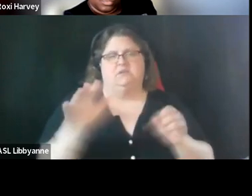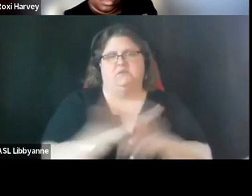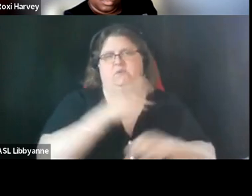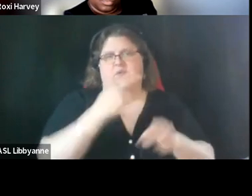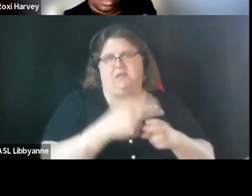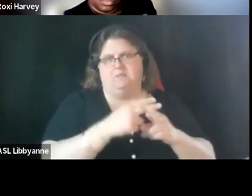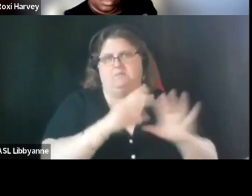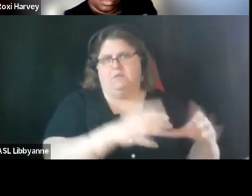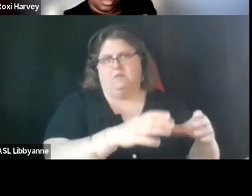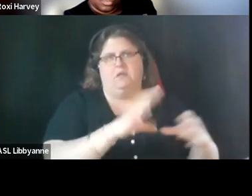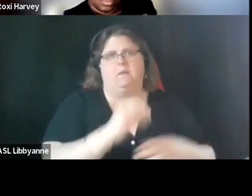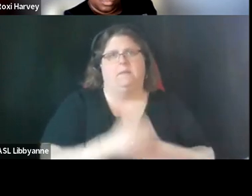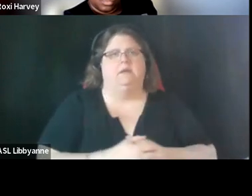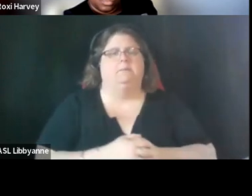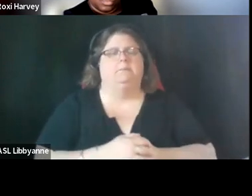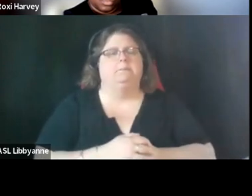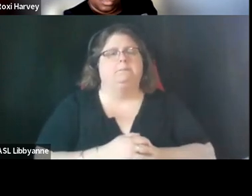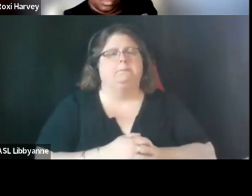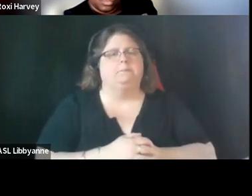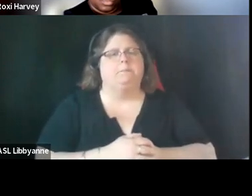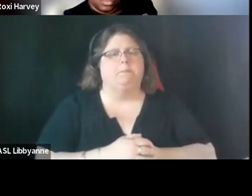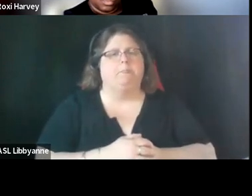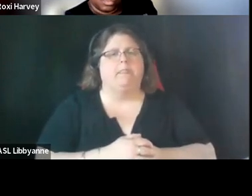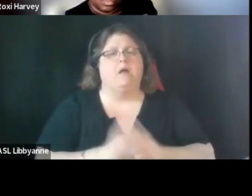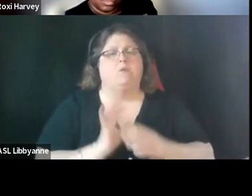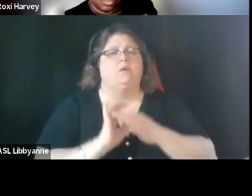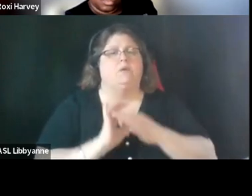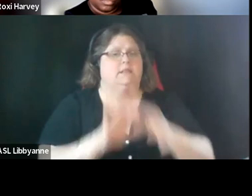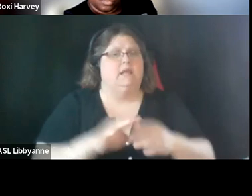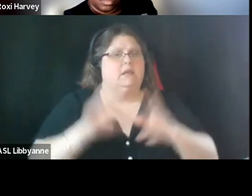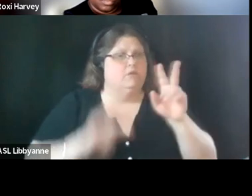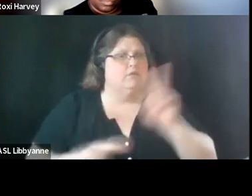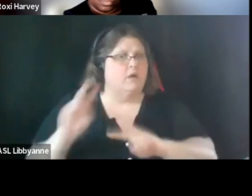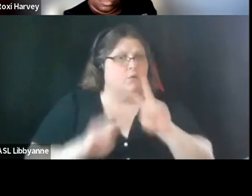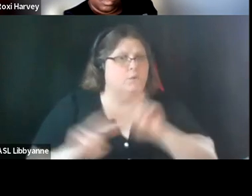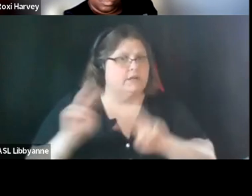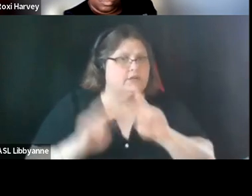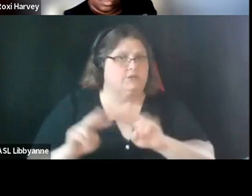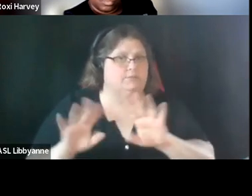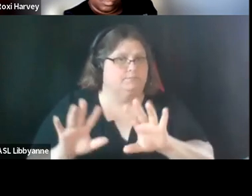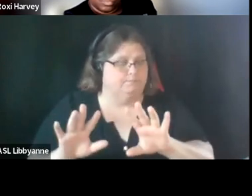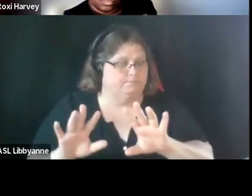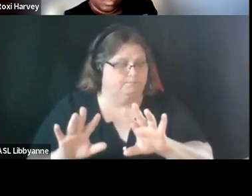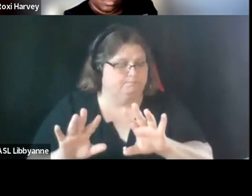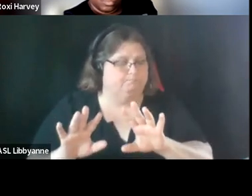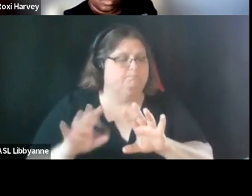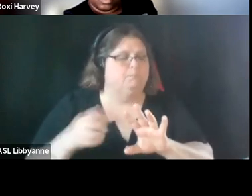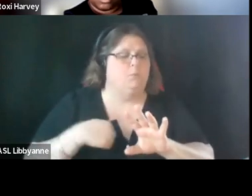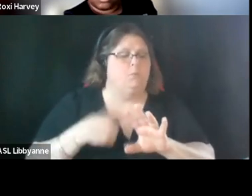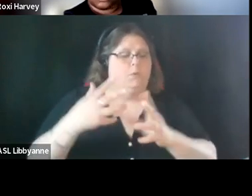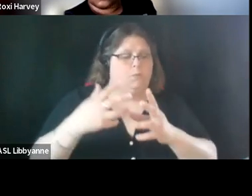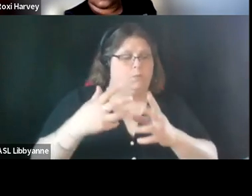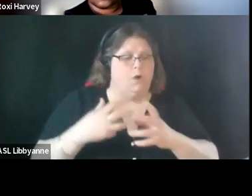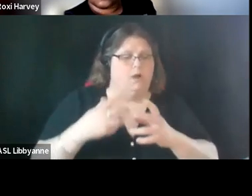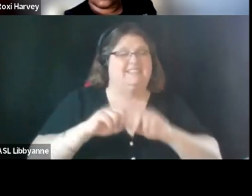in terms of the evaluation we were looking at ranking different criteria